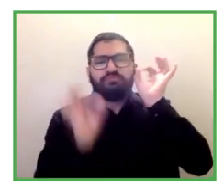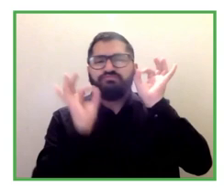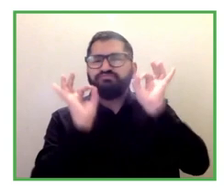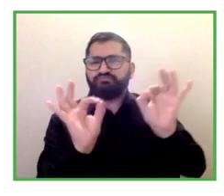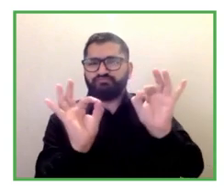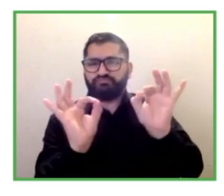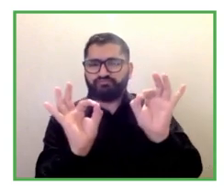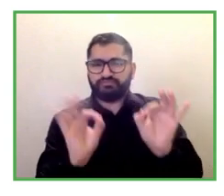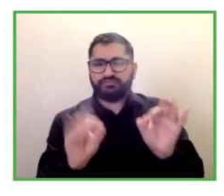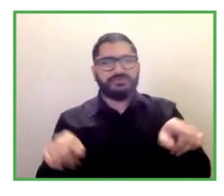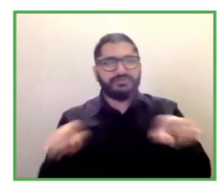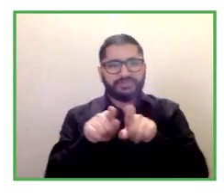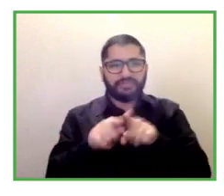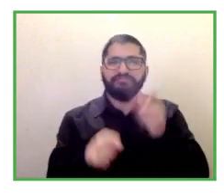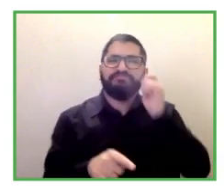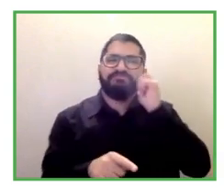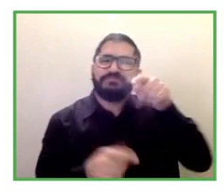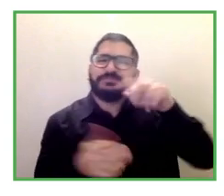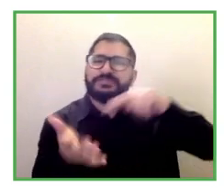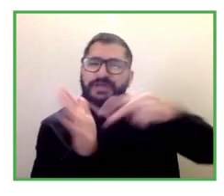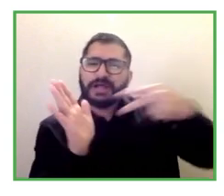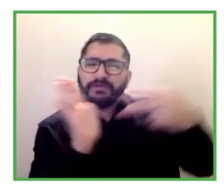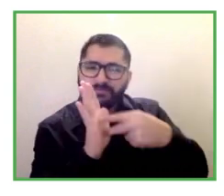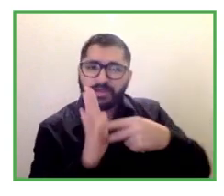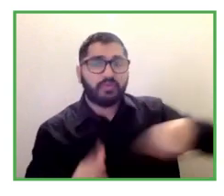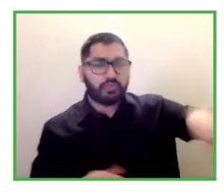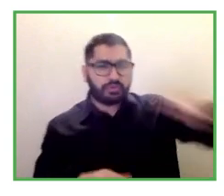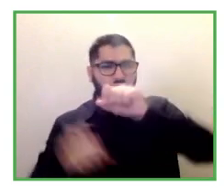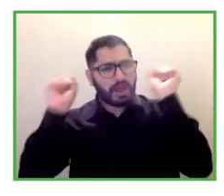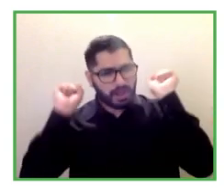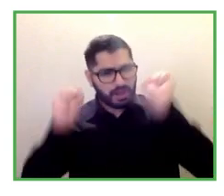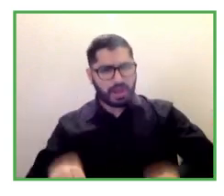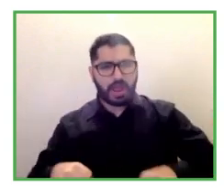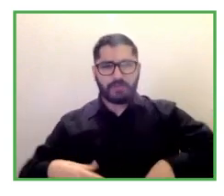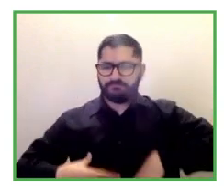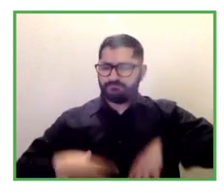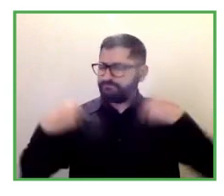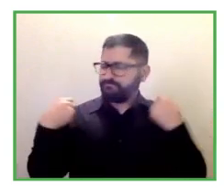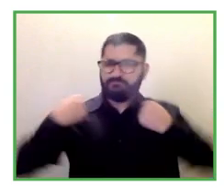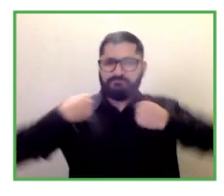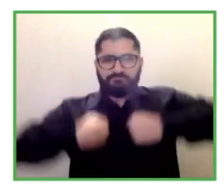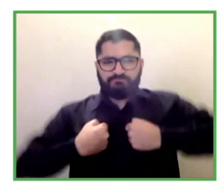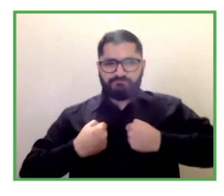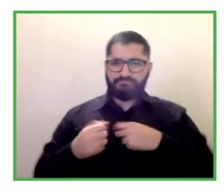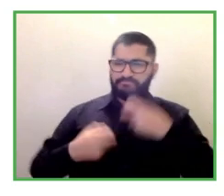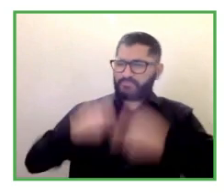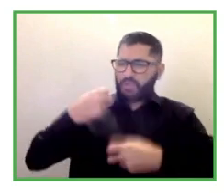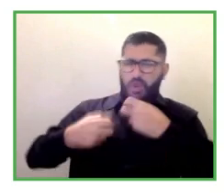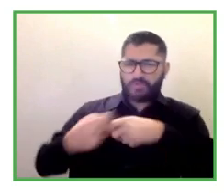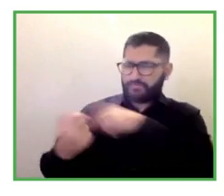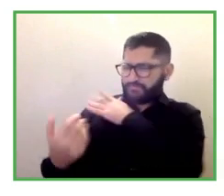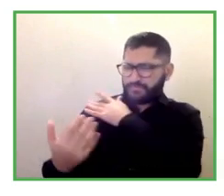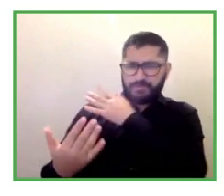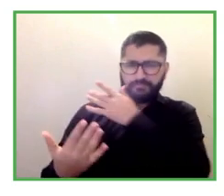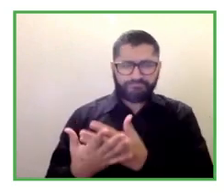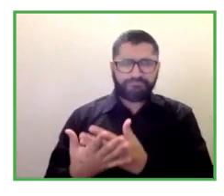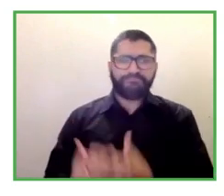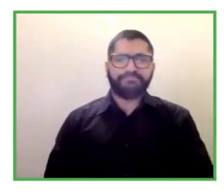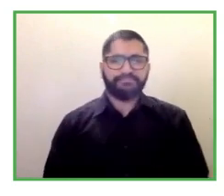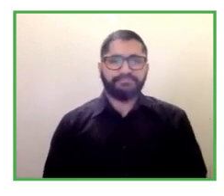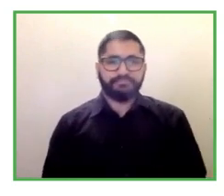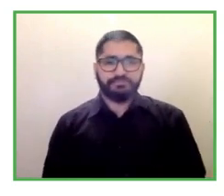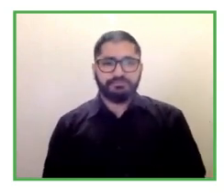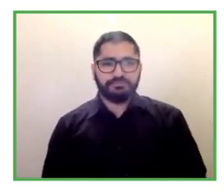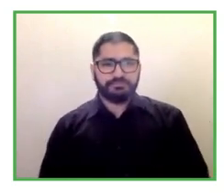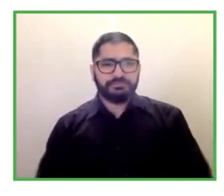inclusive employment is something that we need to do together learn from each other i'm sure that each and every one of the